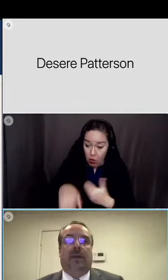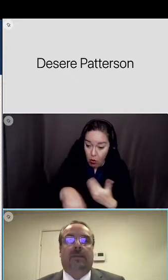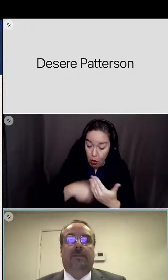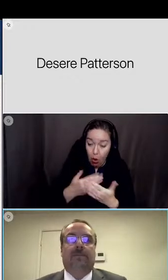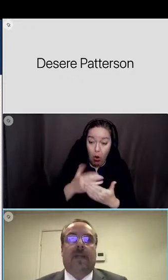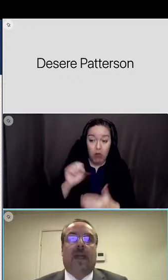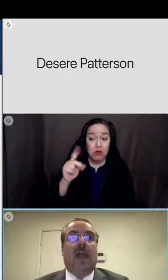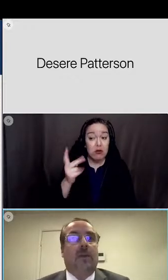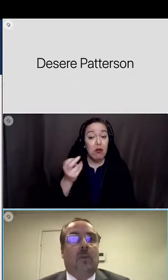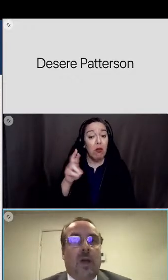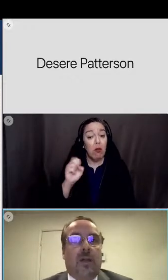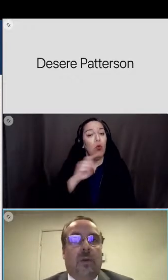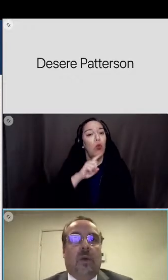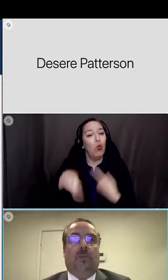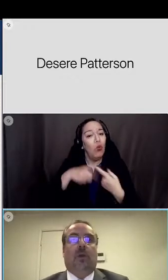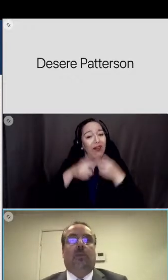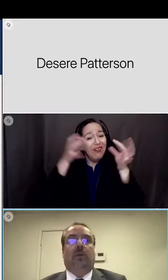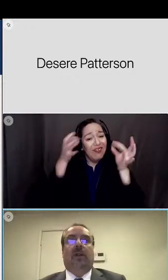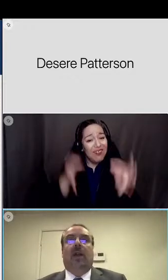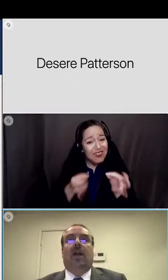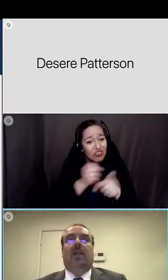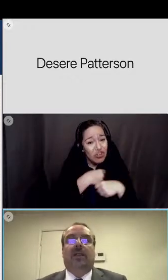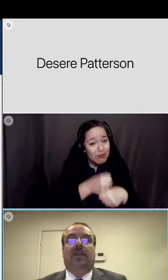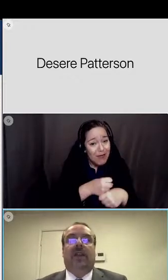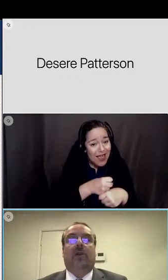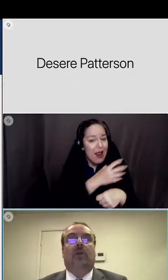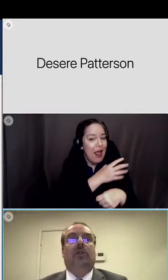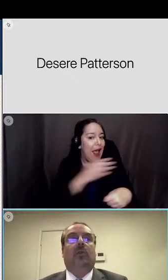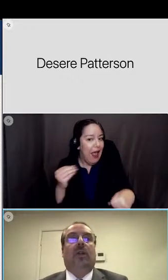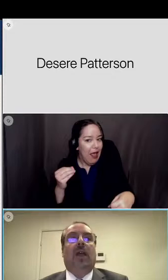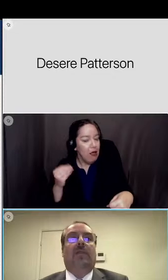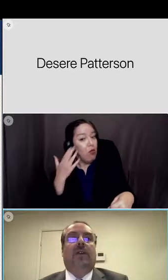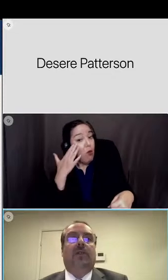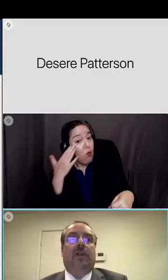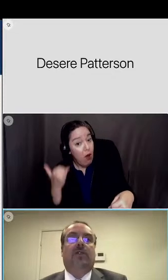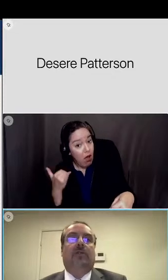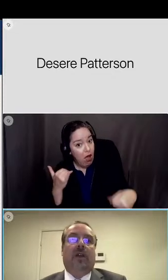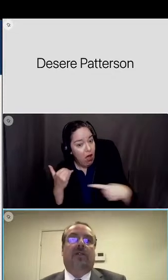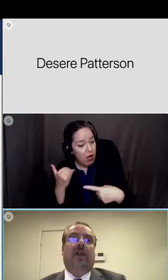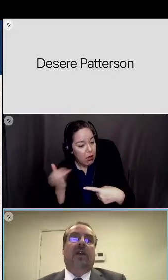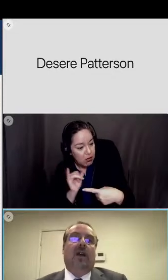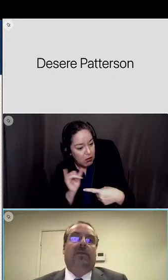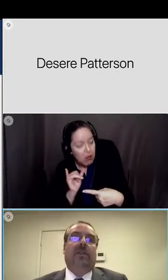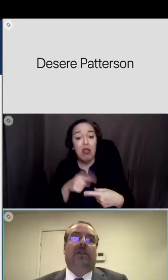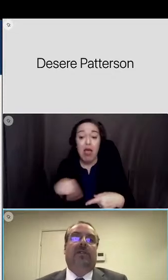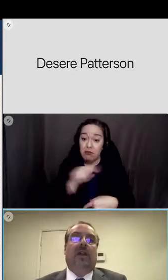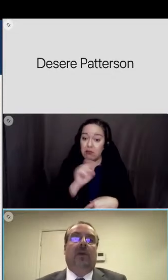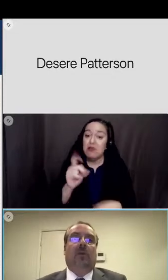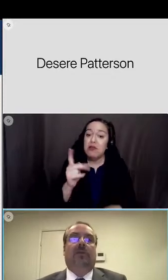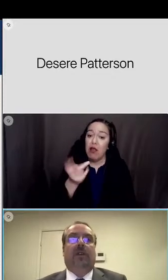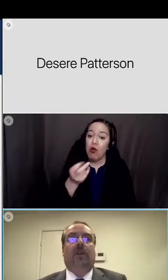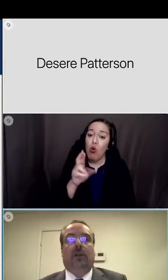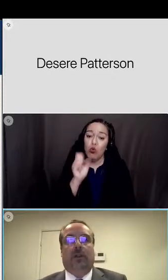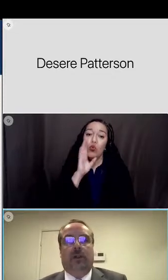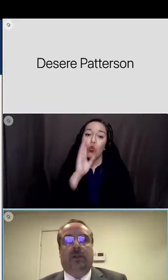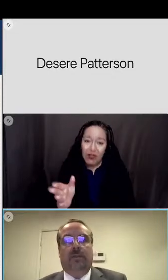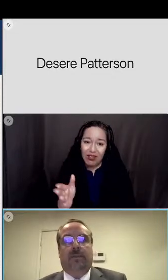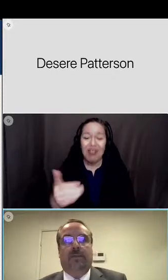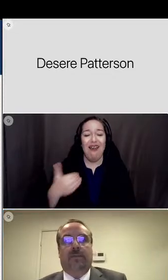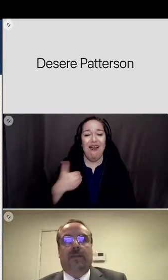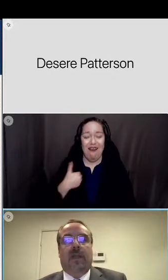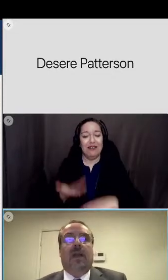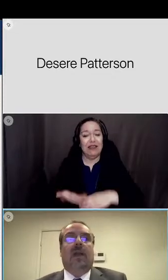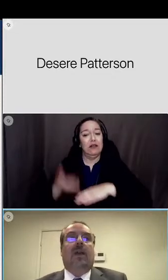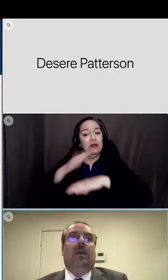are made and the why when appropriate then stakeholders will have increased trust and confidence and will feel heard